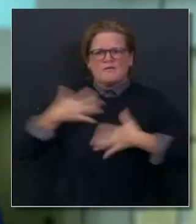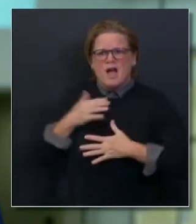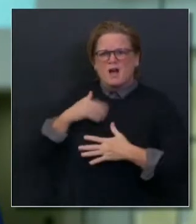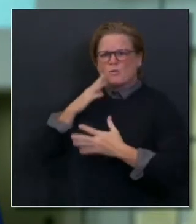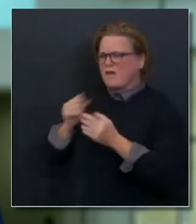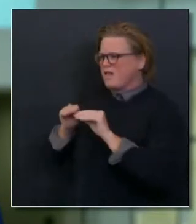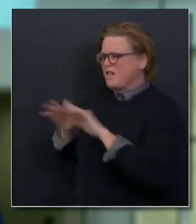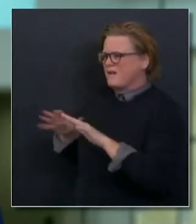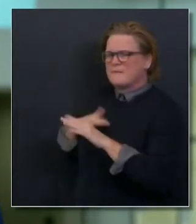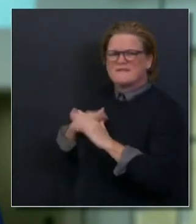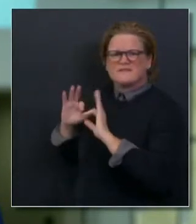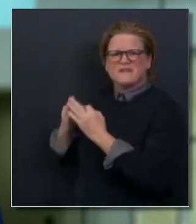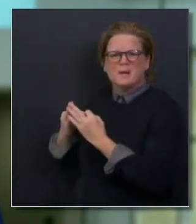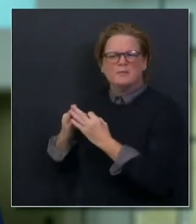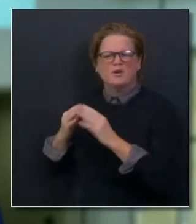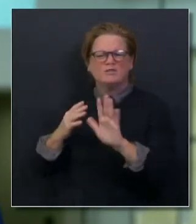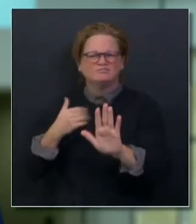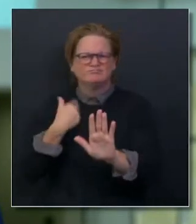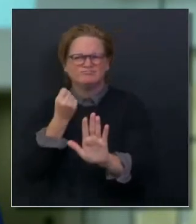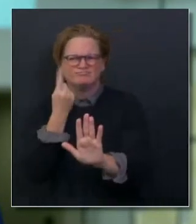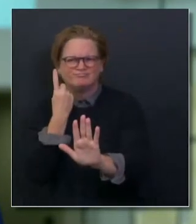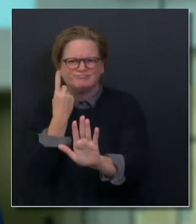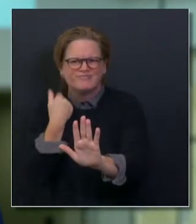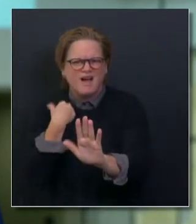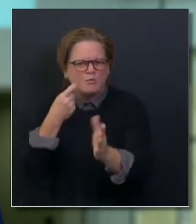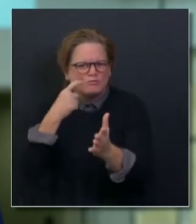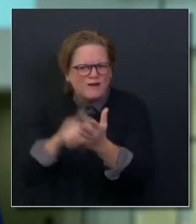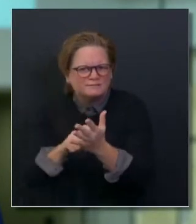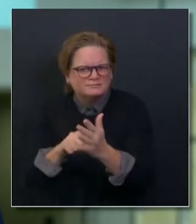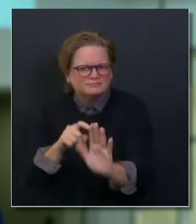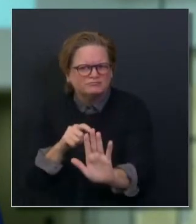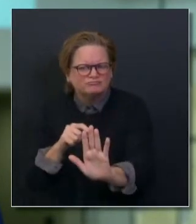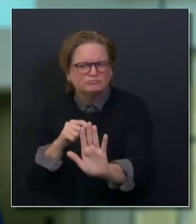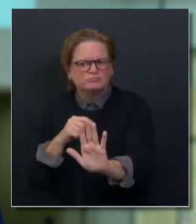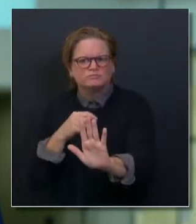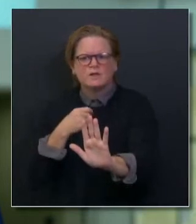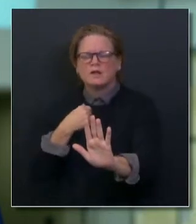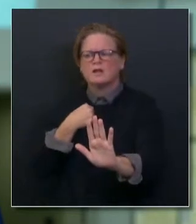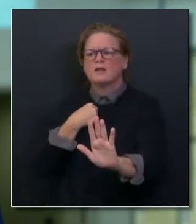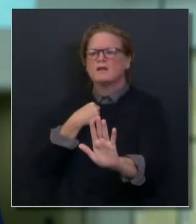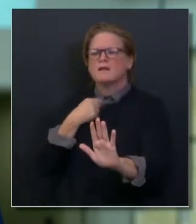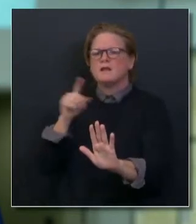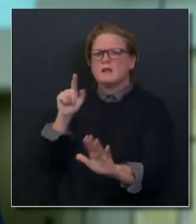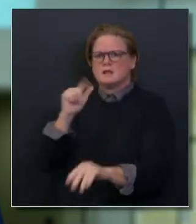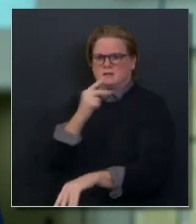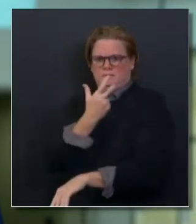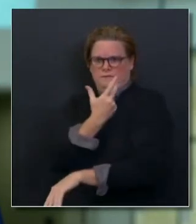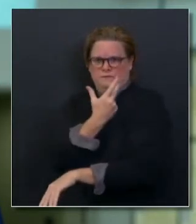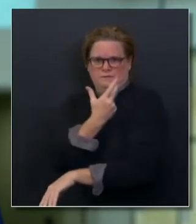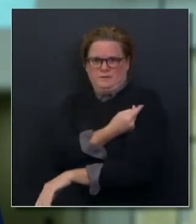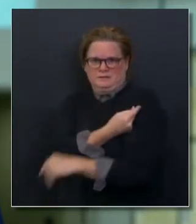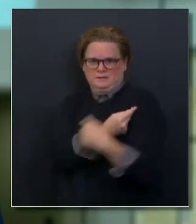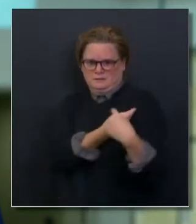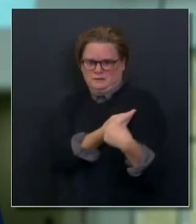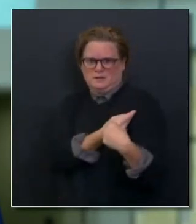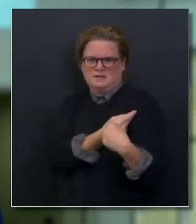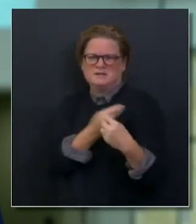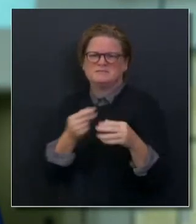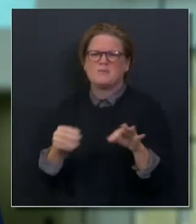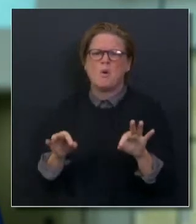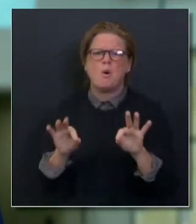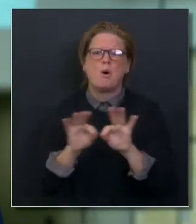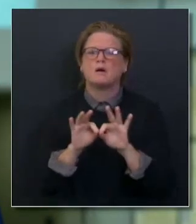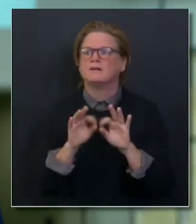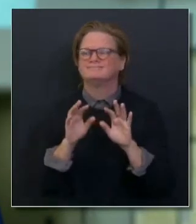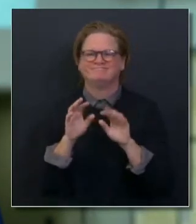important that we acknowledge how powerful this is as a tool to protect those health care workers, not just so that they can have peace of mind and come